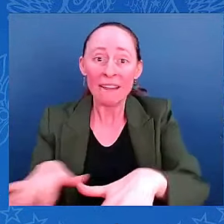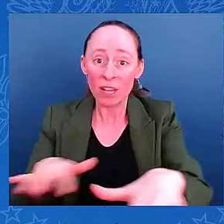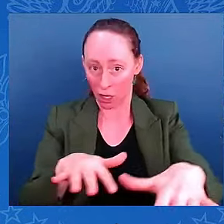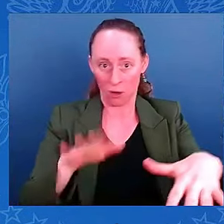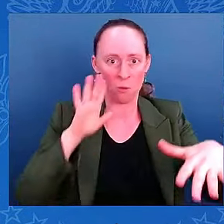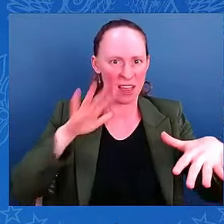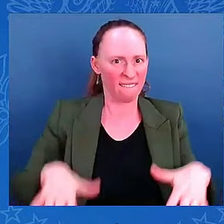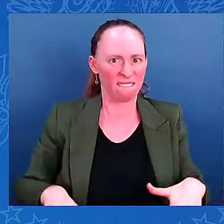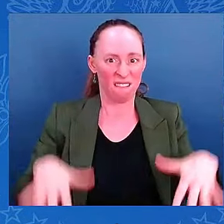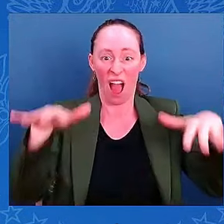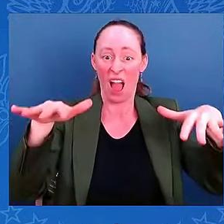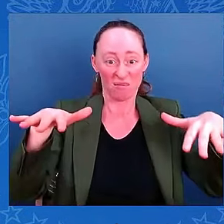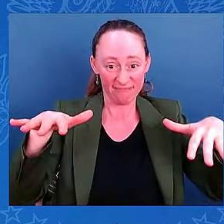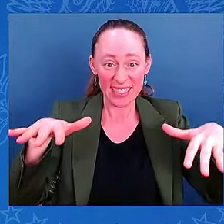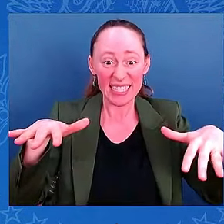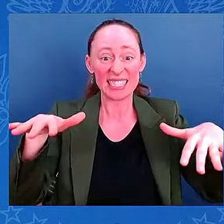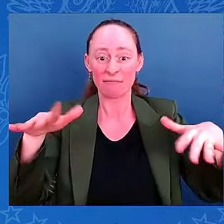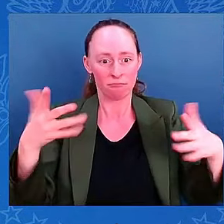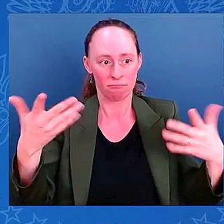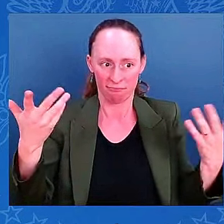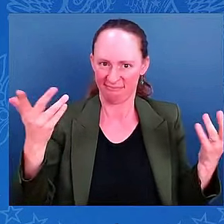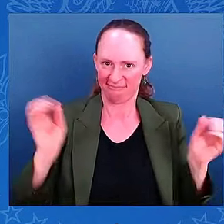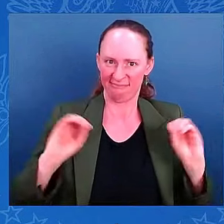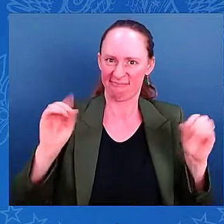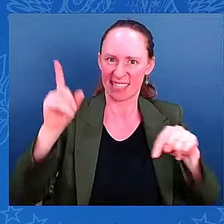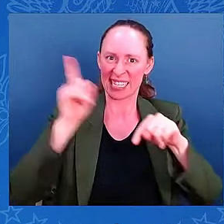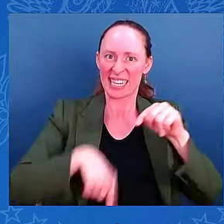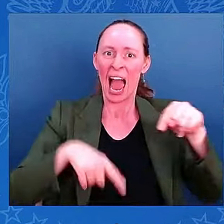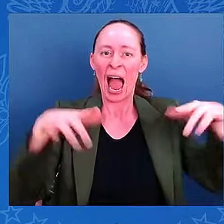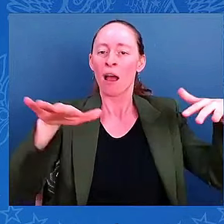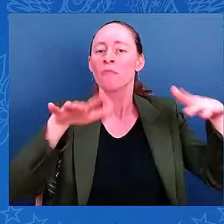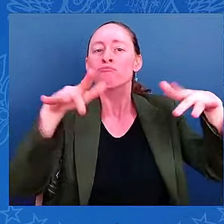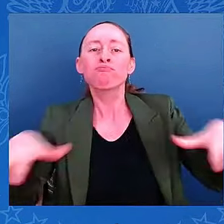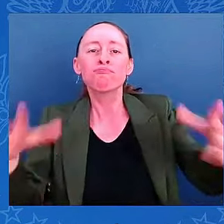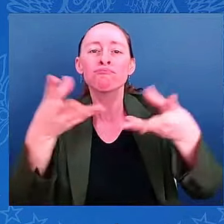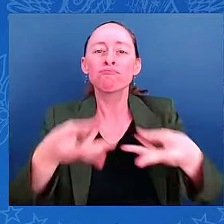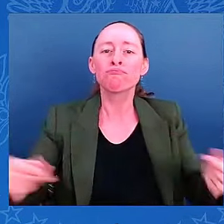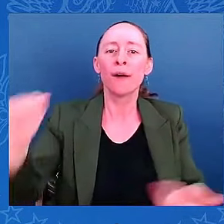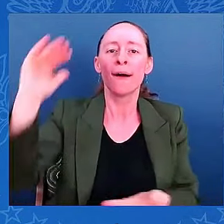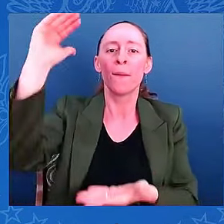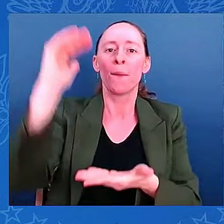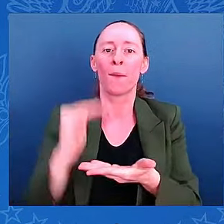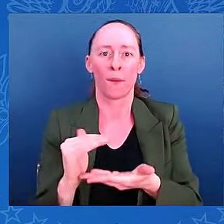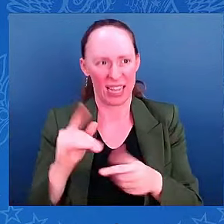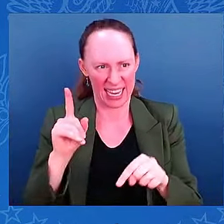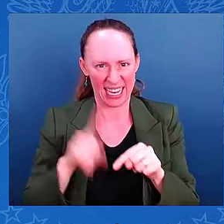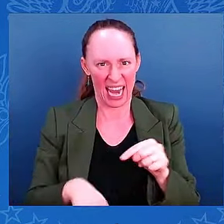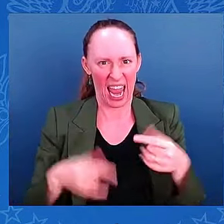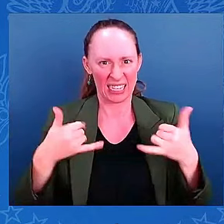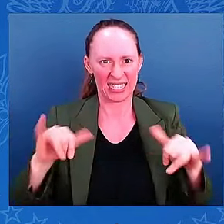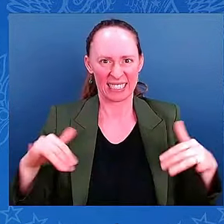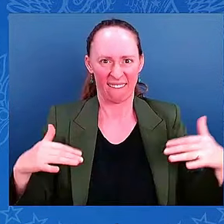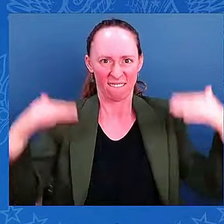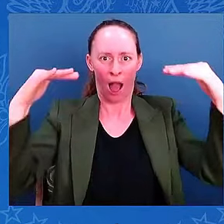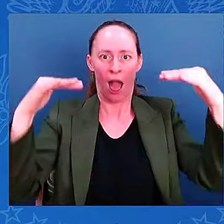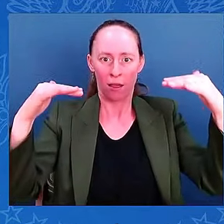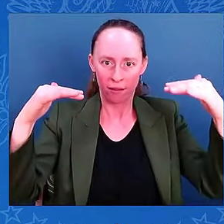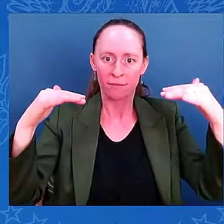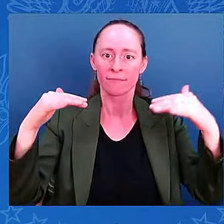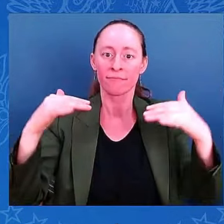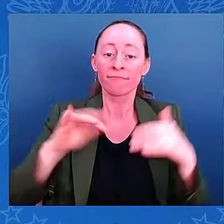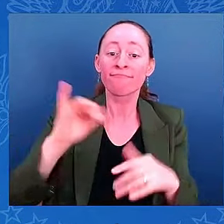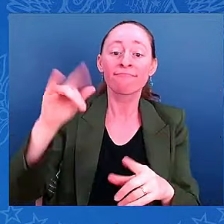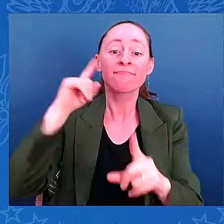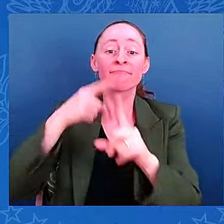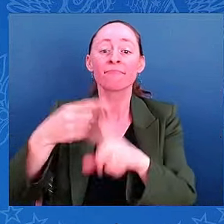the storm surge has it blocks. just really looking at some of the areas in Hillsborough River, Alifaya River, Peace River,